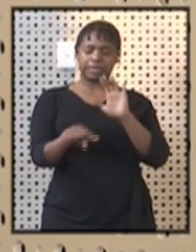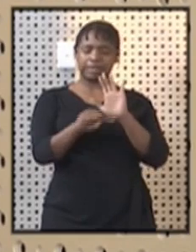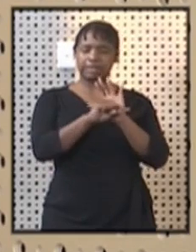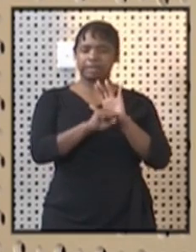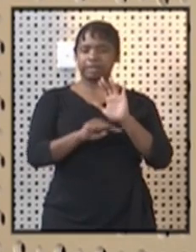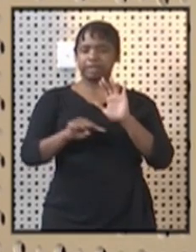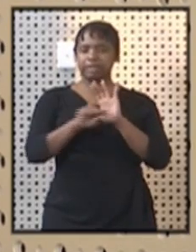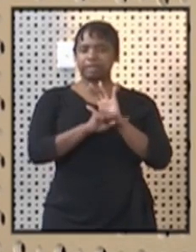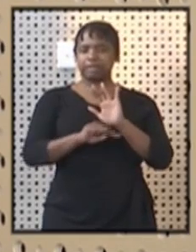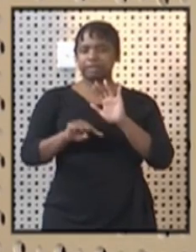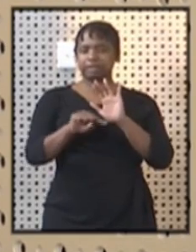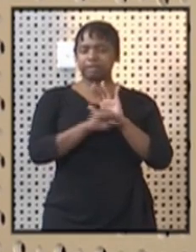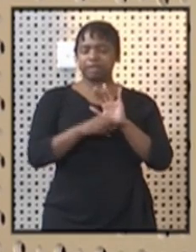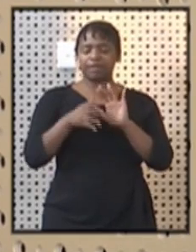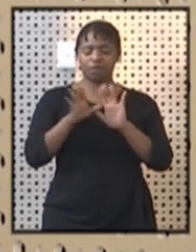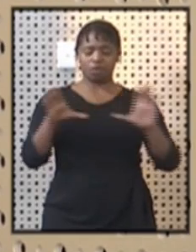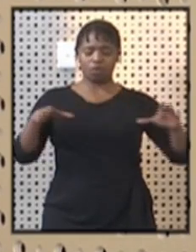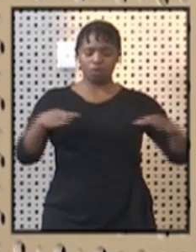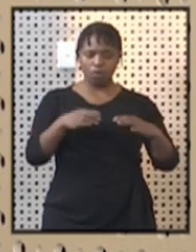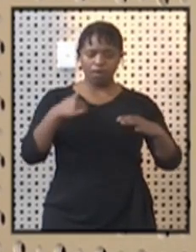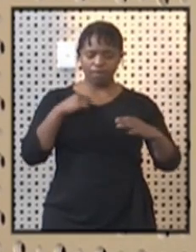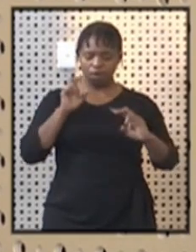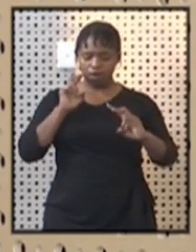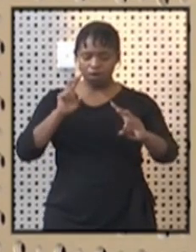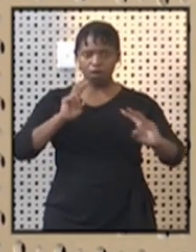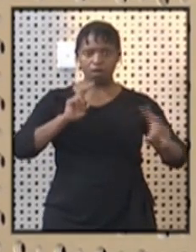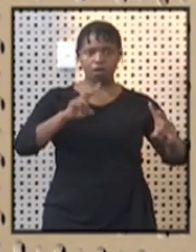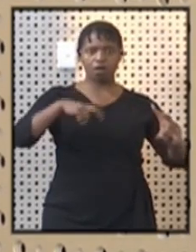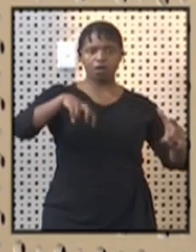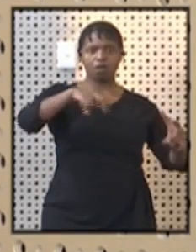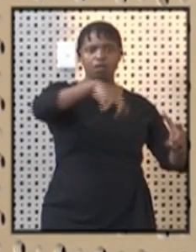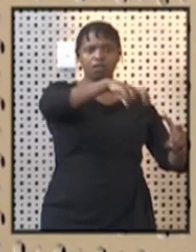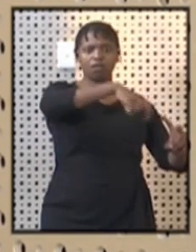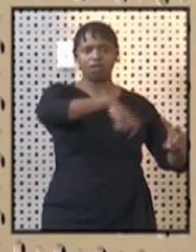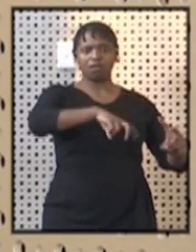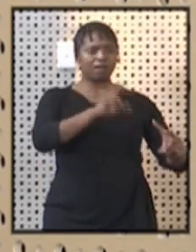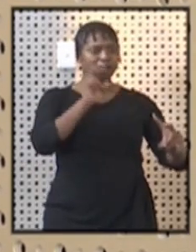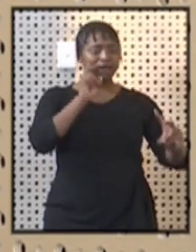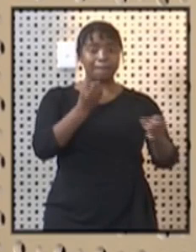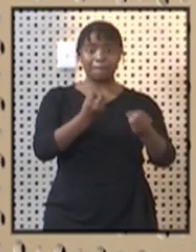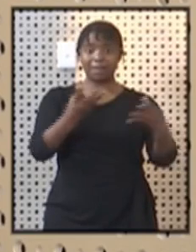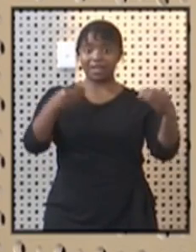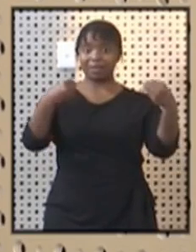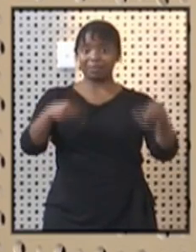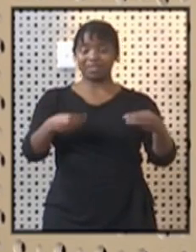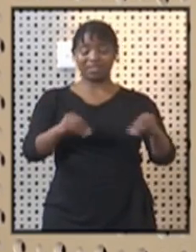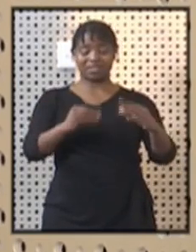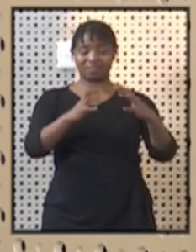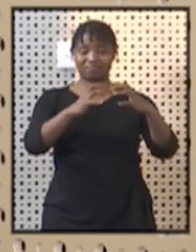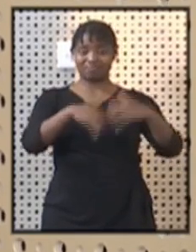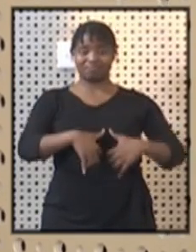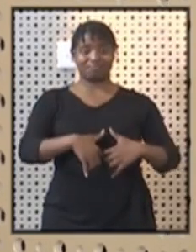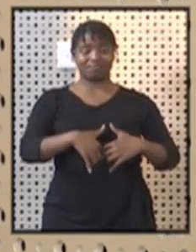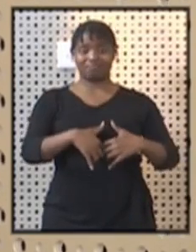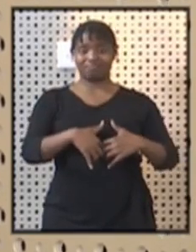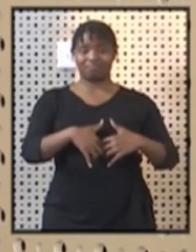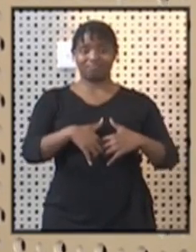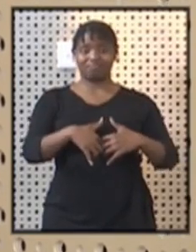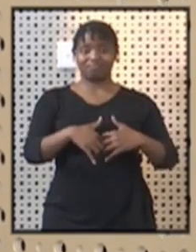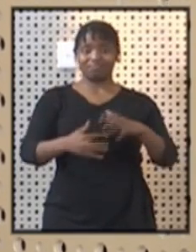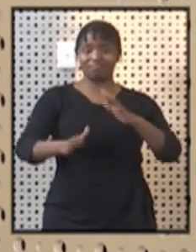for the tourism sector. Many businesses are at the risk of being lost and closed